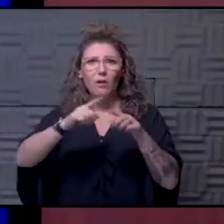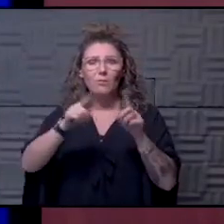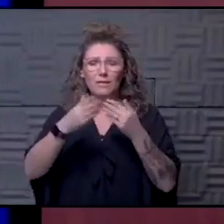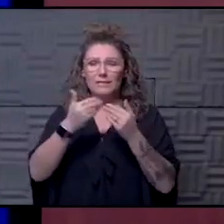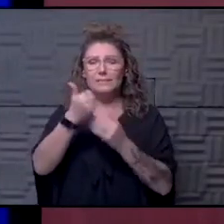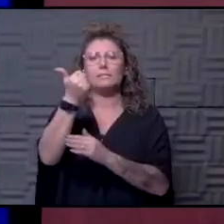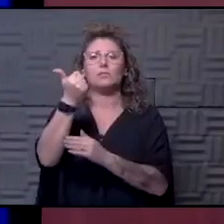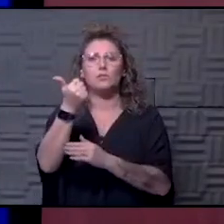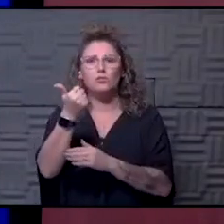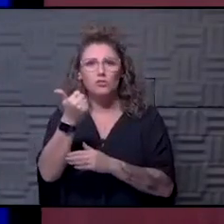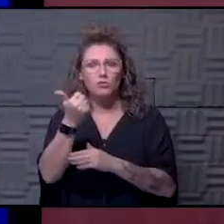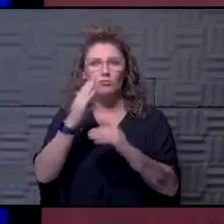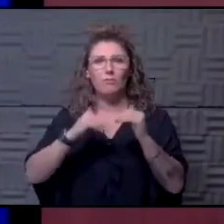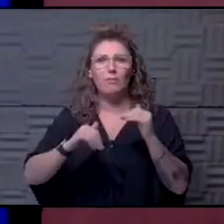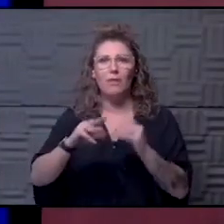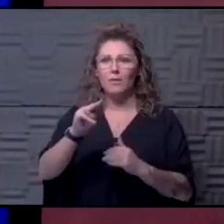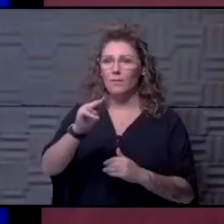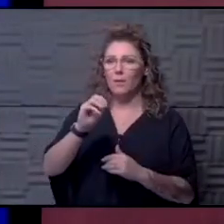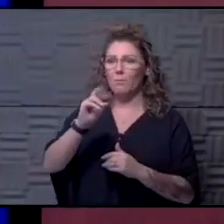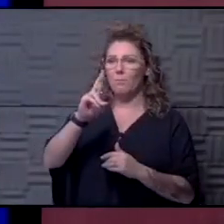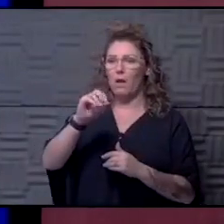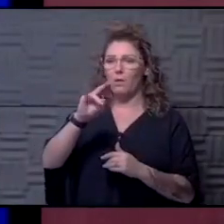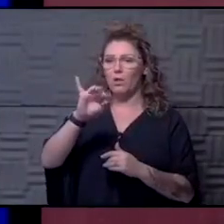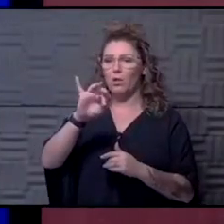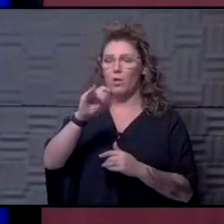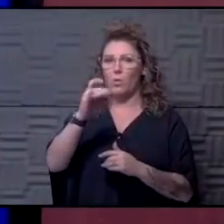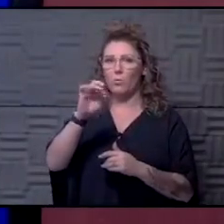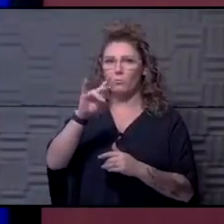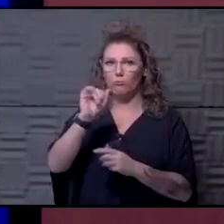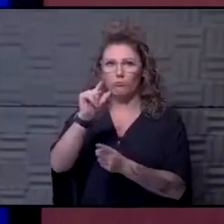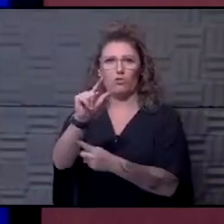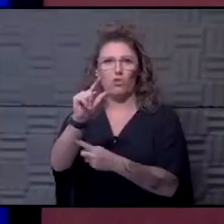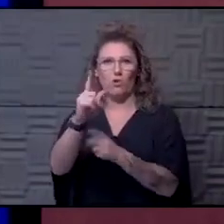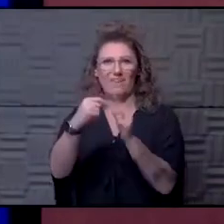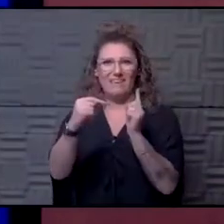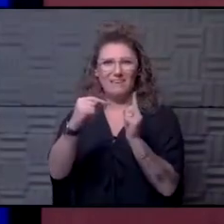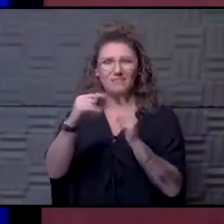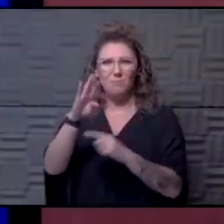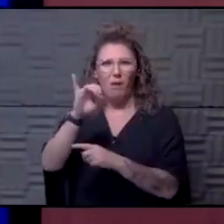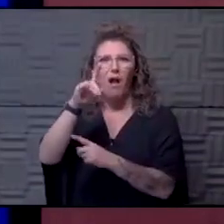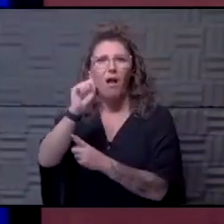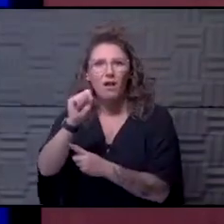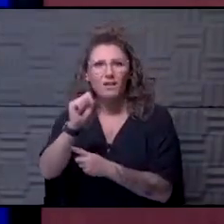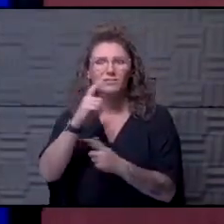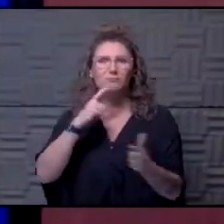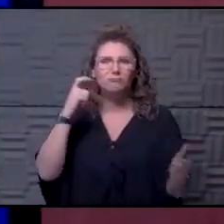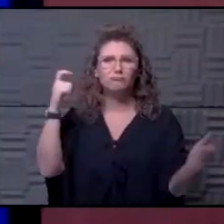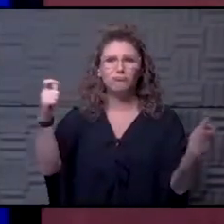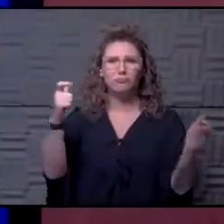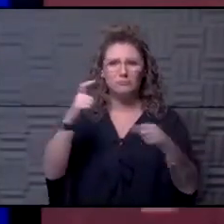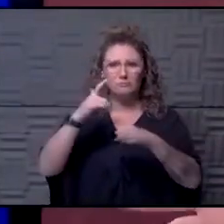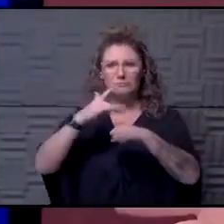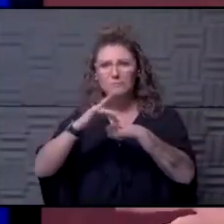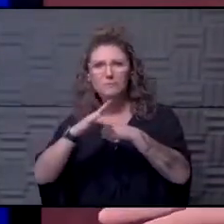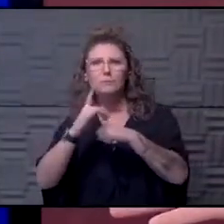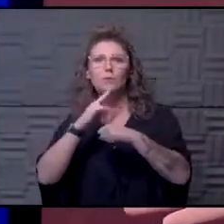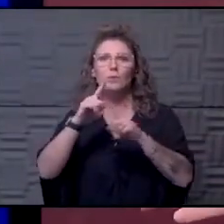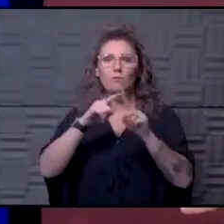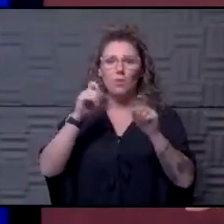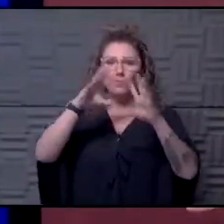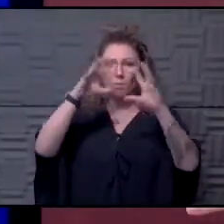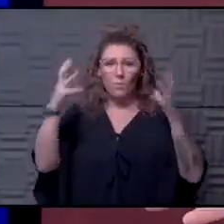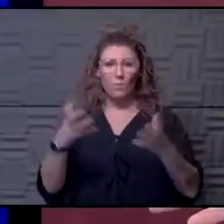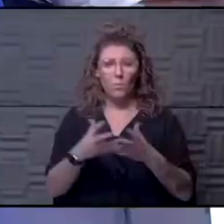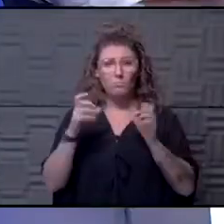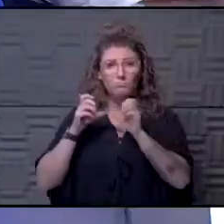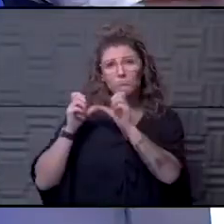to get than the monoclonal, than trying to get the monoclonal antibodies. it probably has a larger role throughout the world. I think we have our ongoing study here